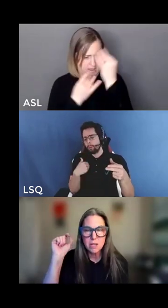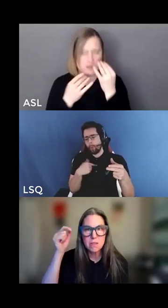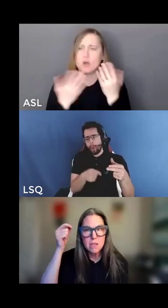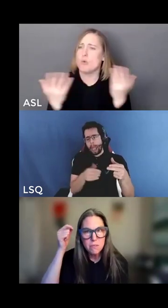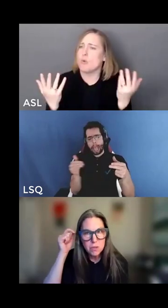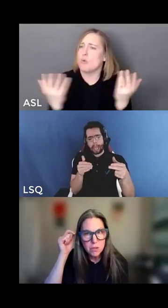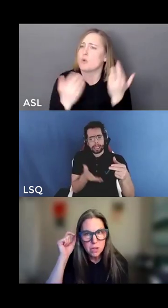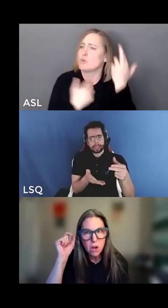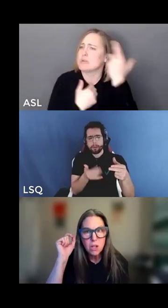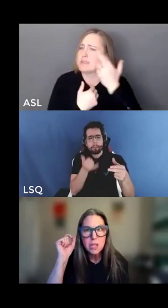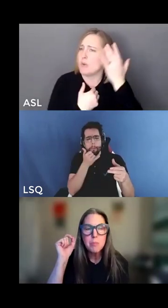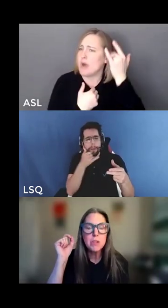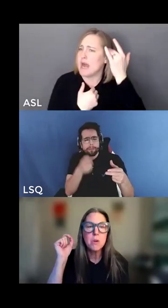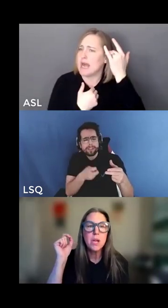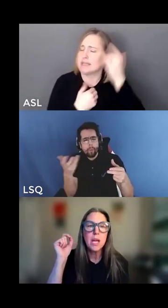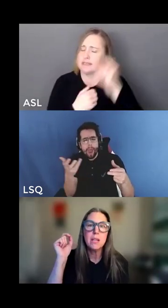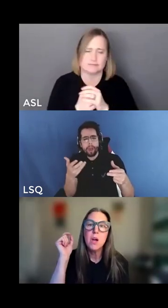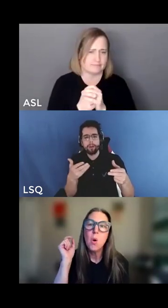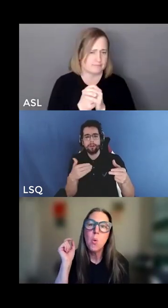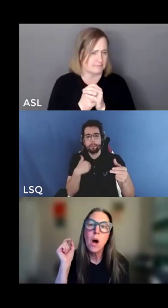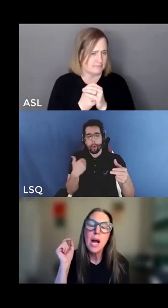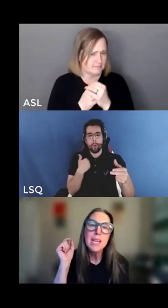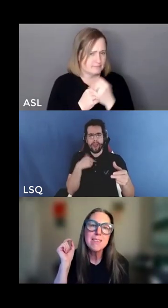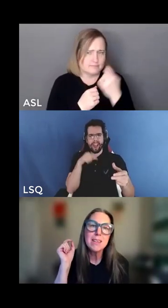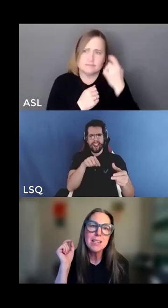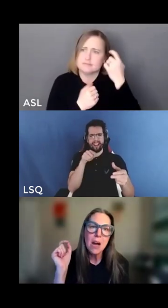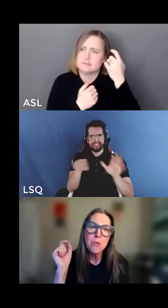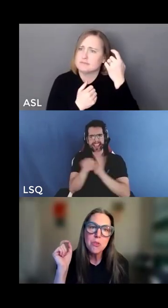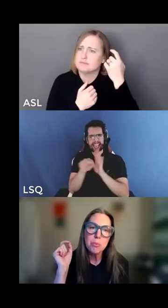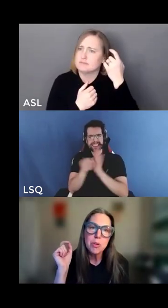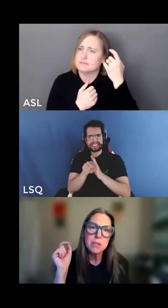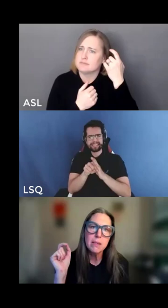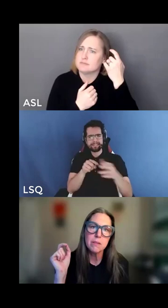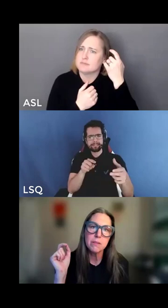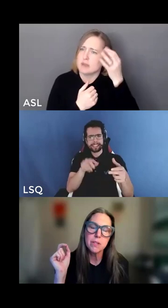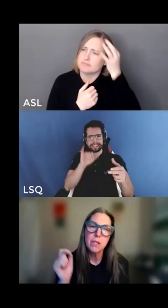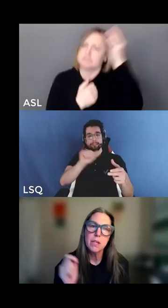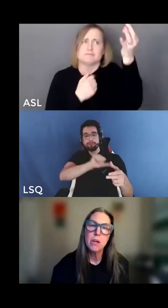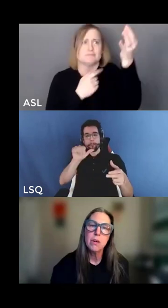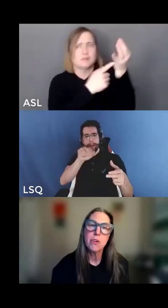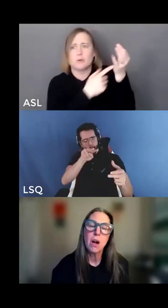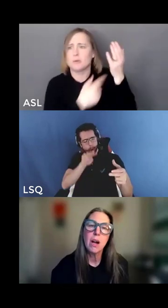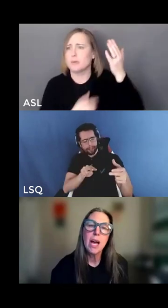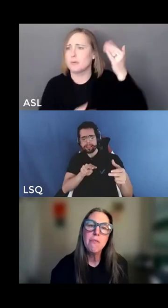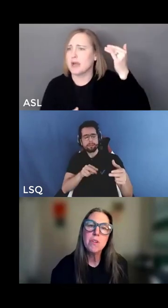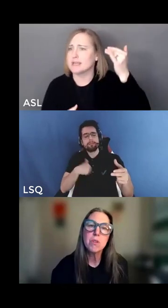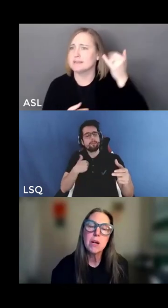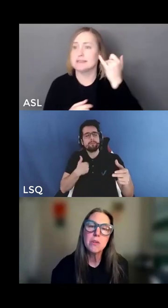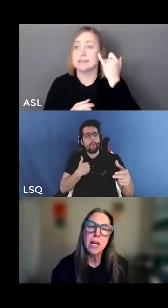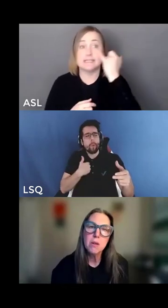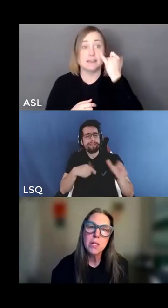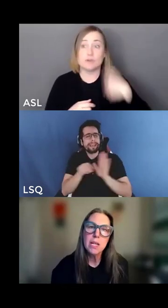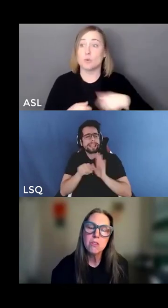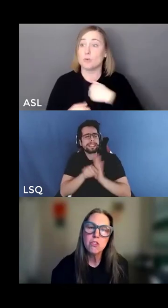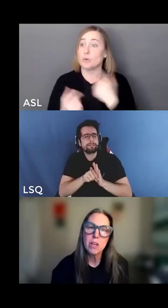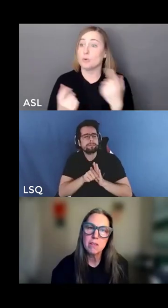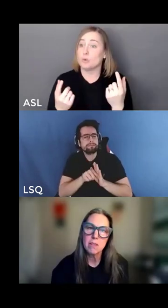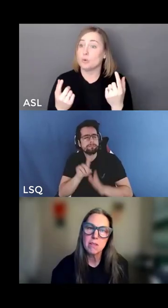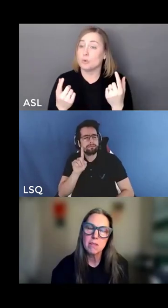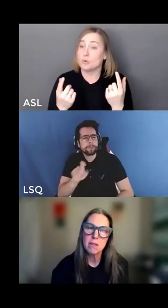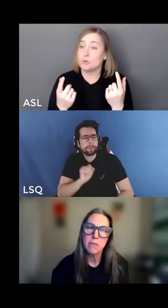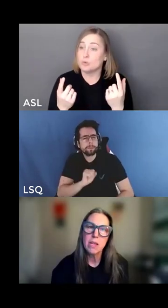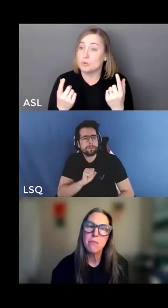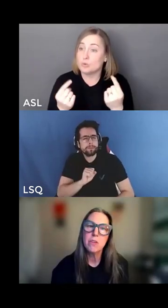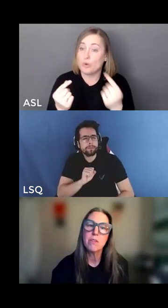logic here seeing you can call it up in your own head why is it counterproductive for our efforts around equity and